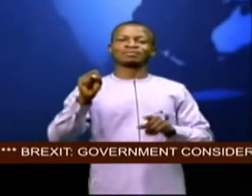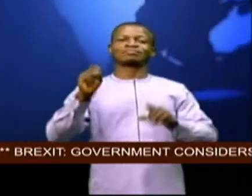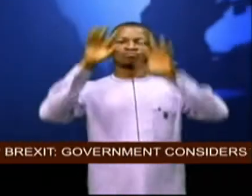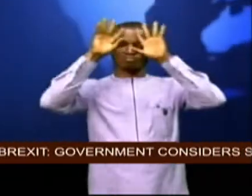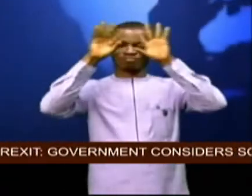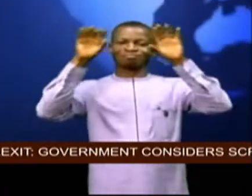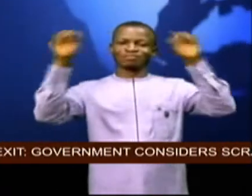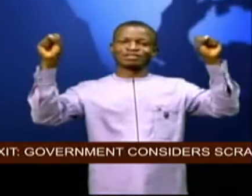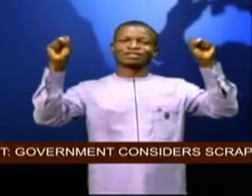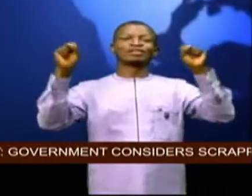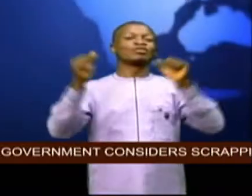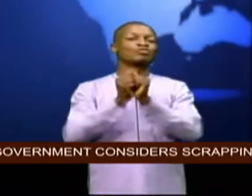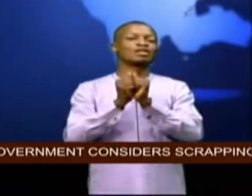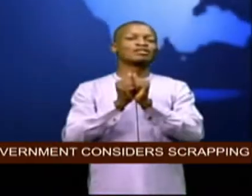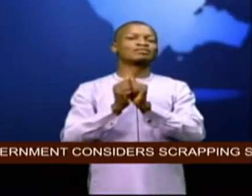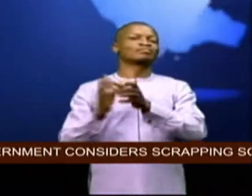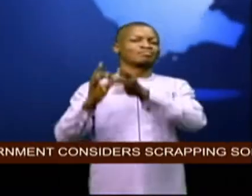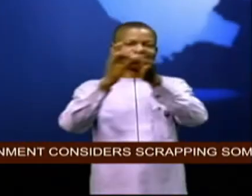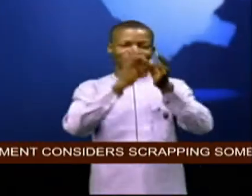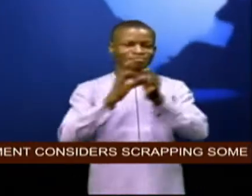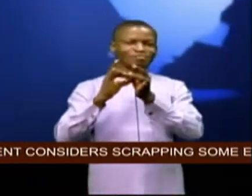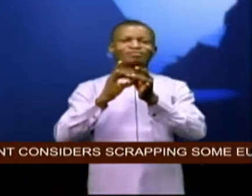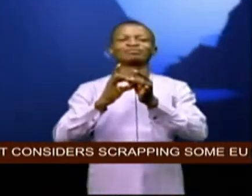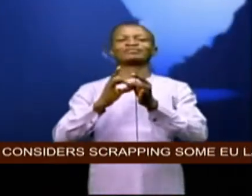promises to unite americans